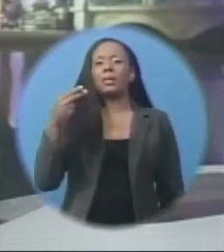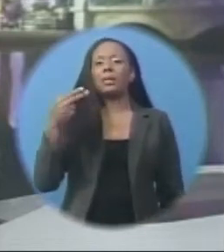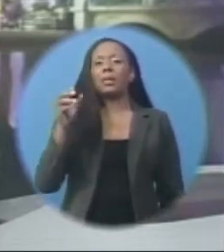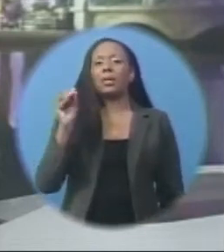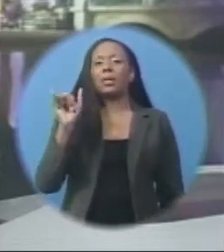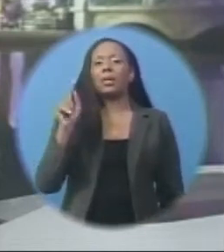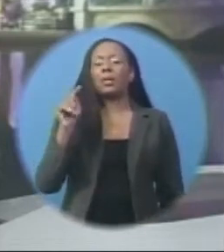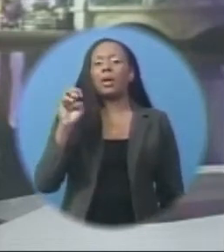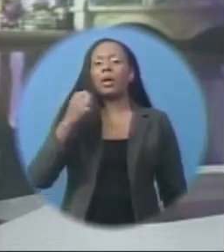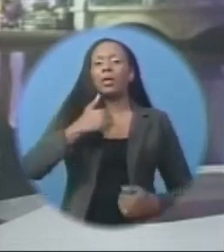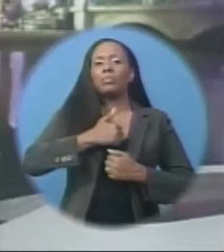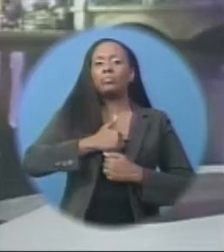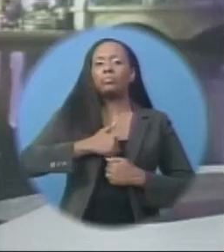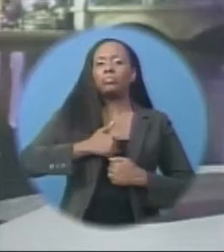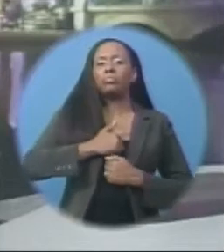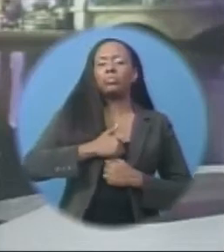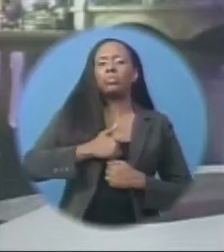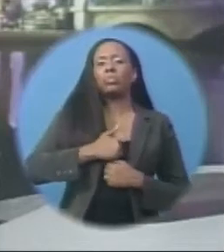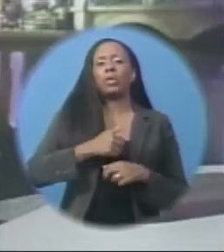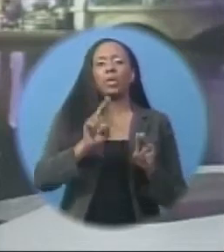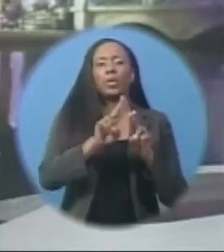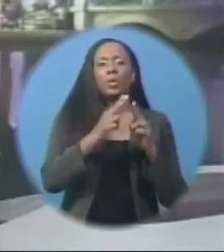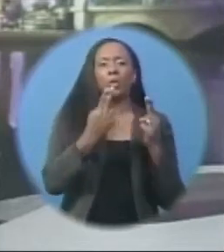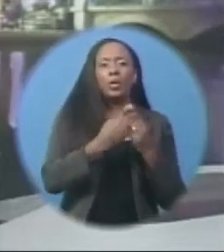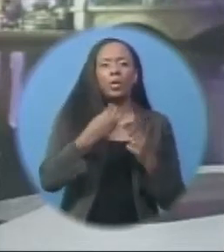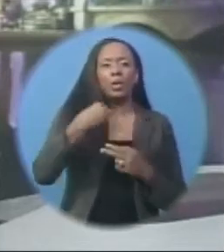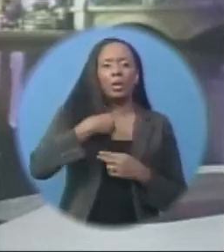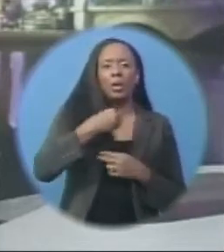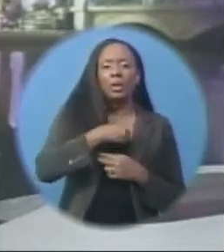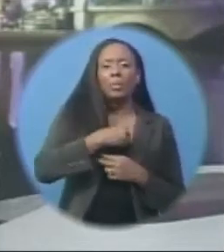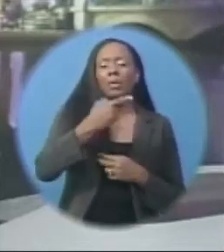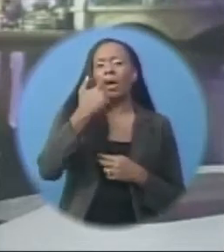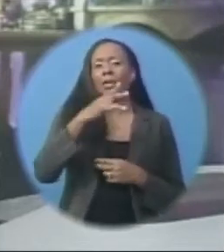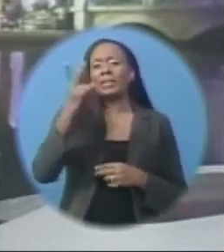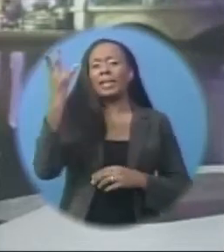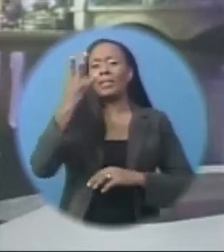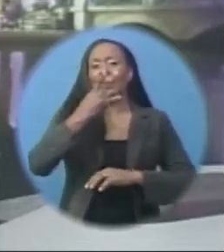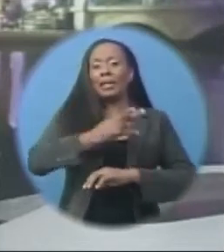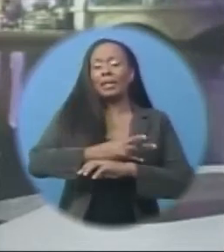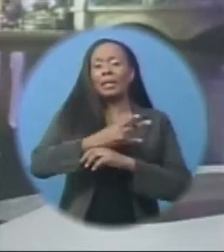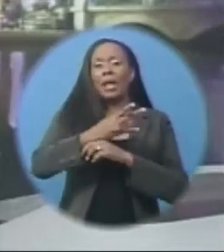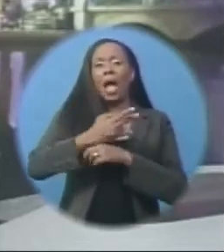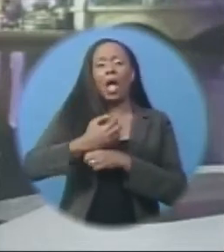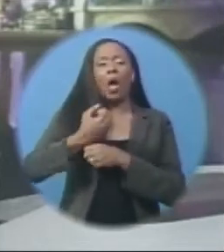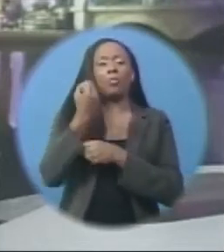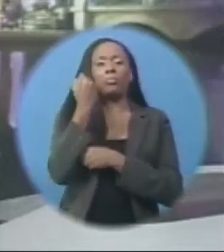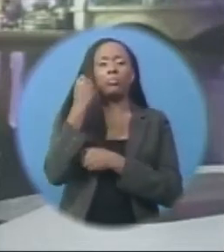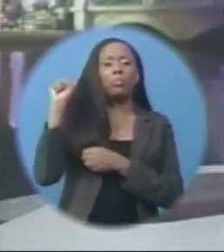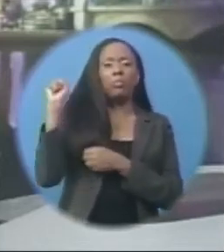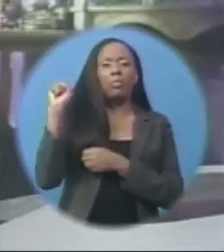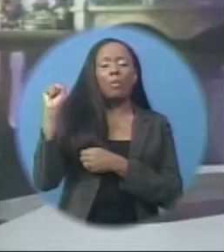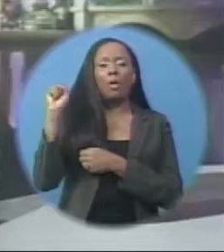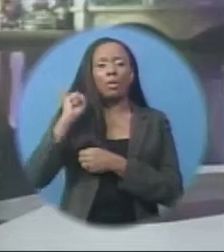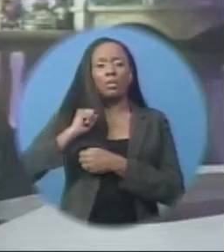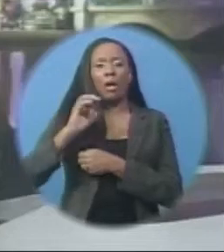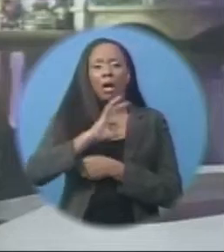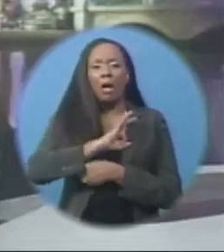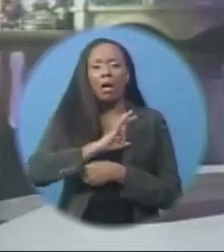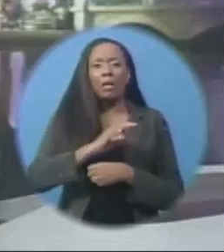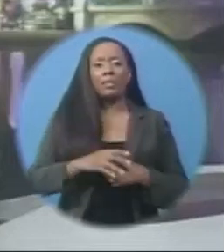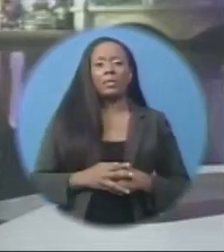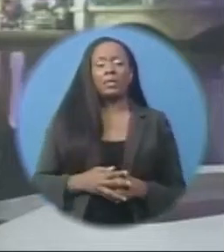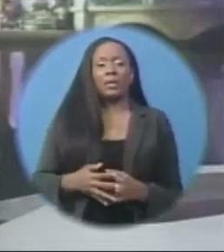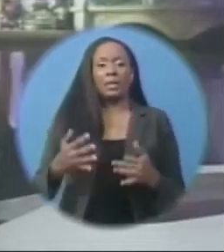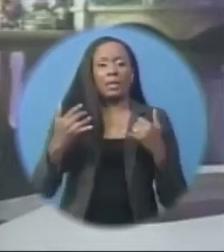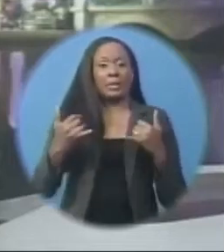apology to Barbados Workers Union members, following a seven-day impasse which led to a seven-day walkout by staff members. In a press statement,